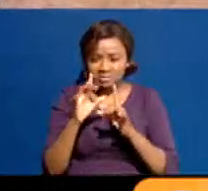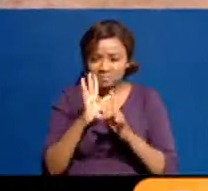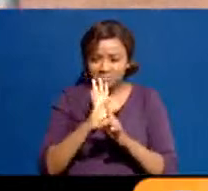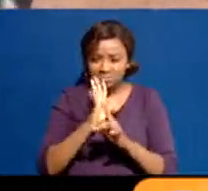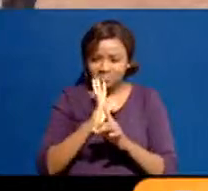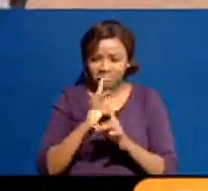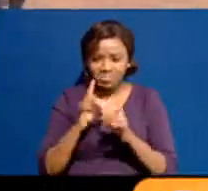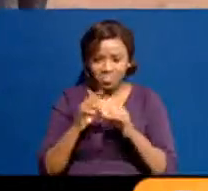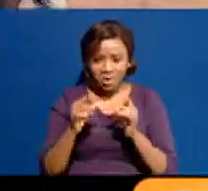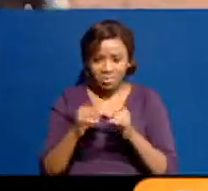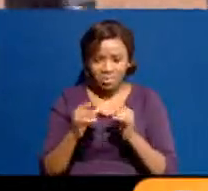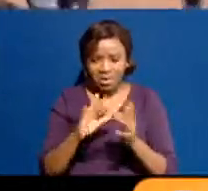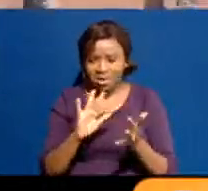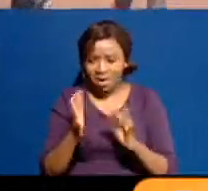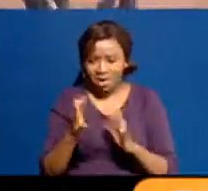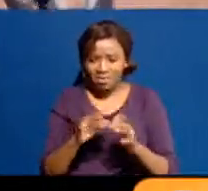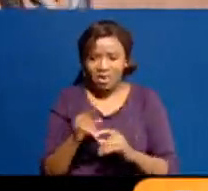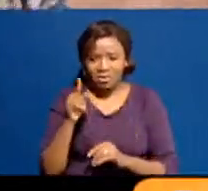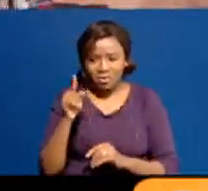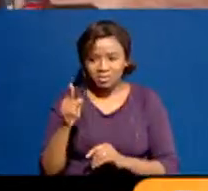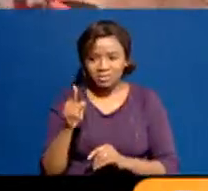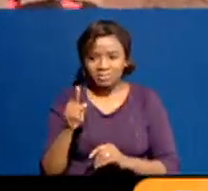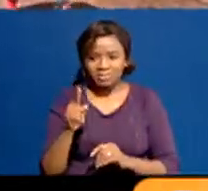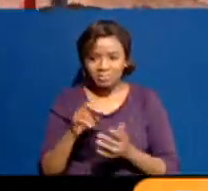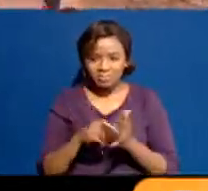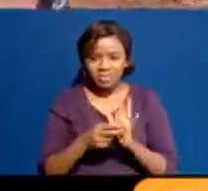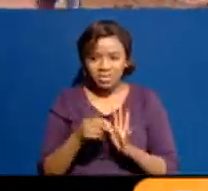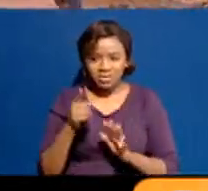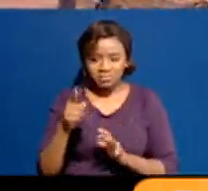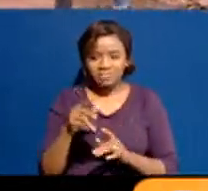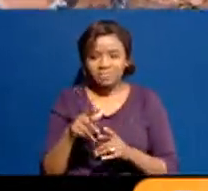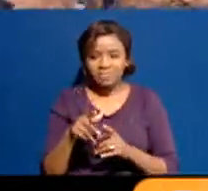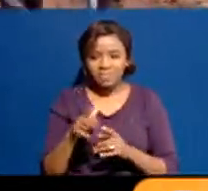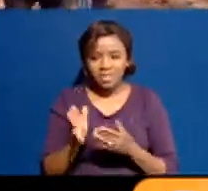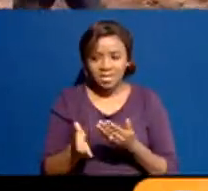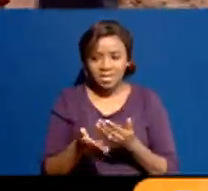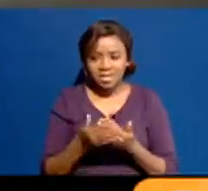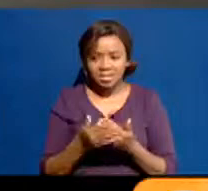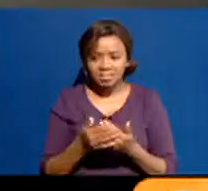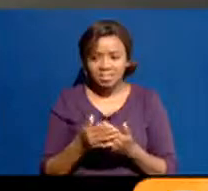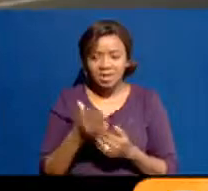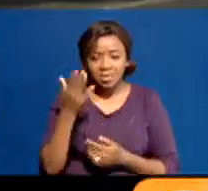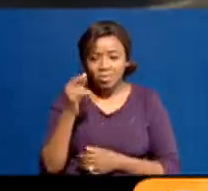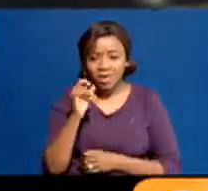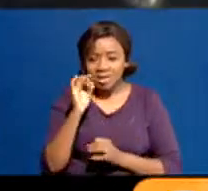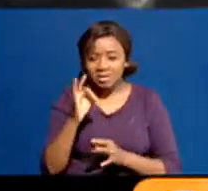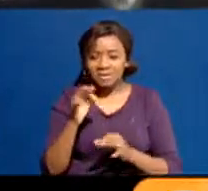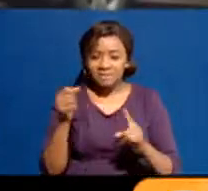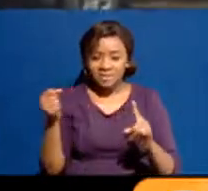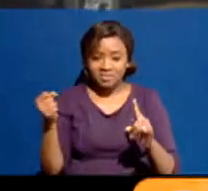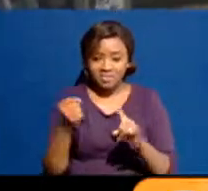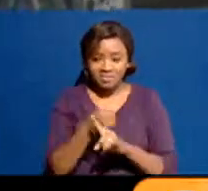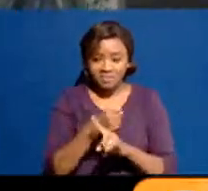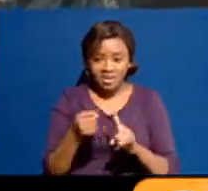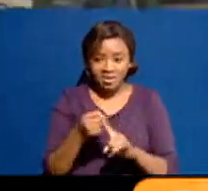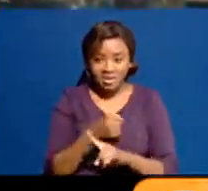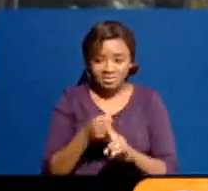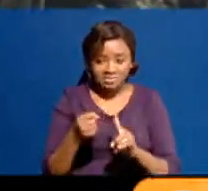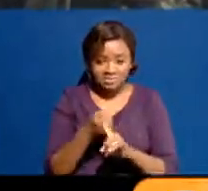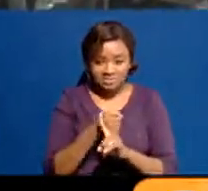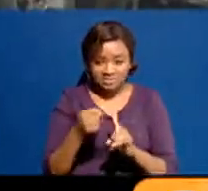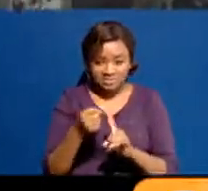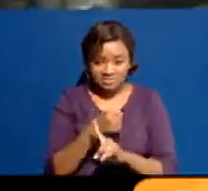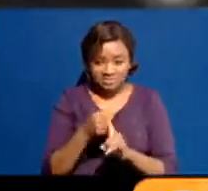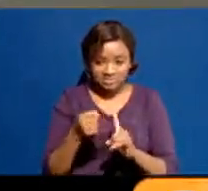Sets the tone. And this is what happened. We say that verbal violence begets physical violence. So you cannot